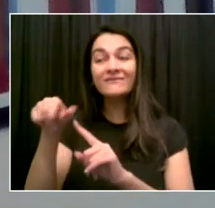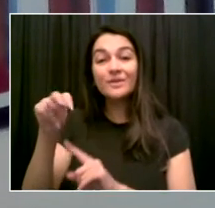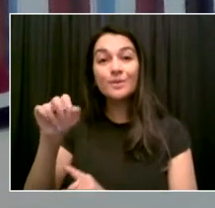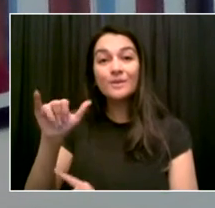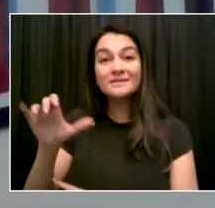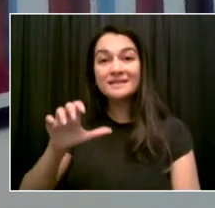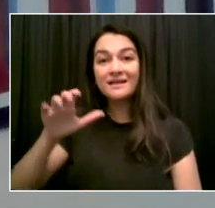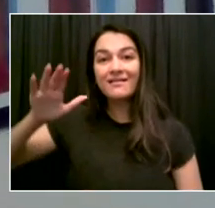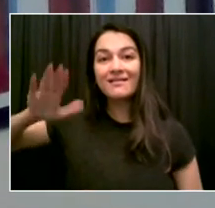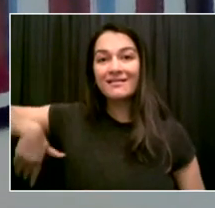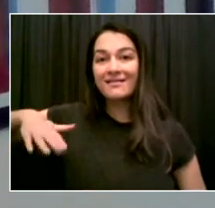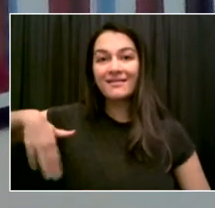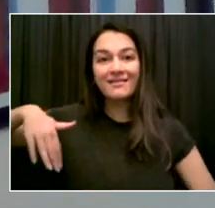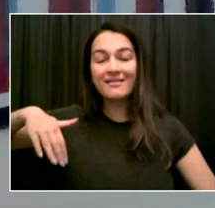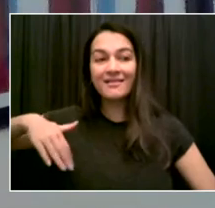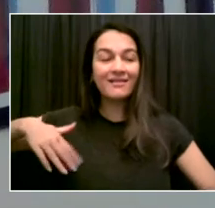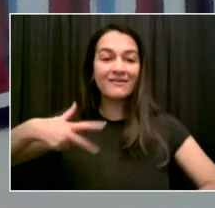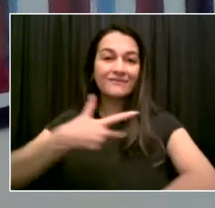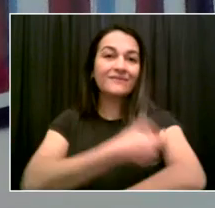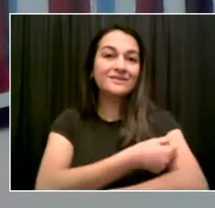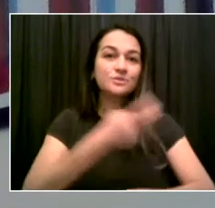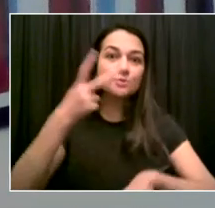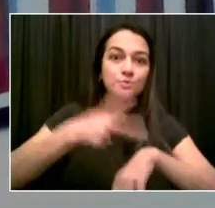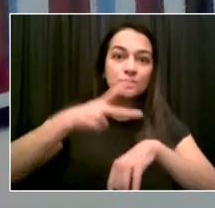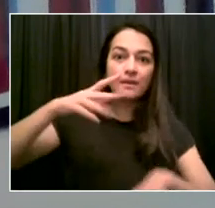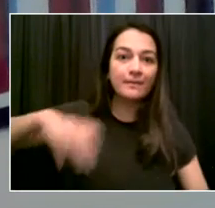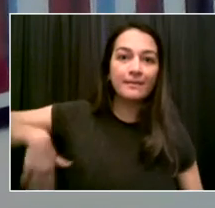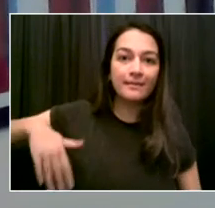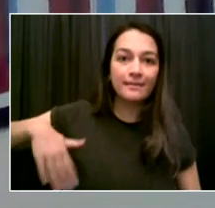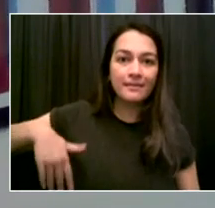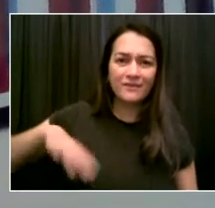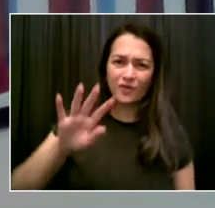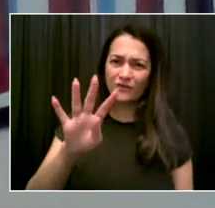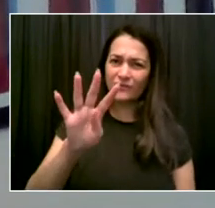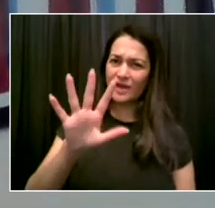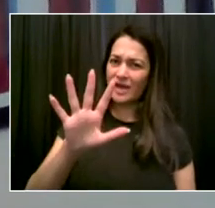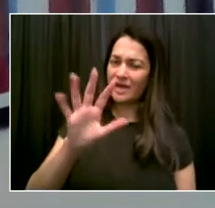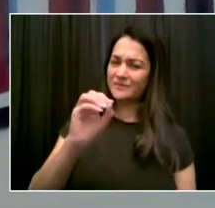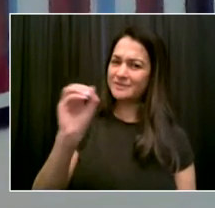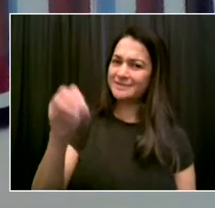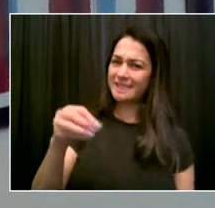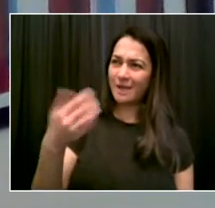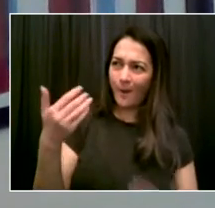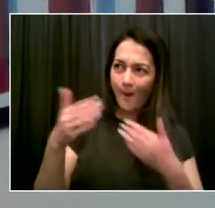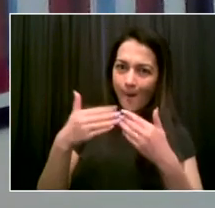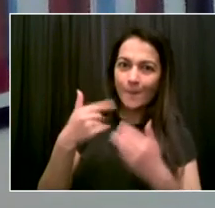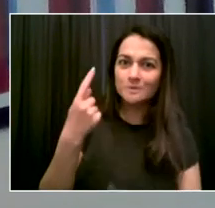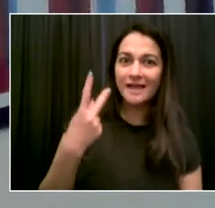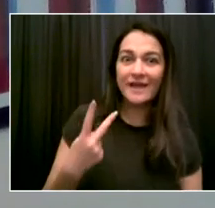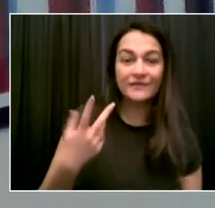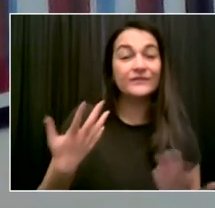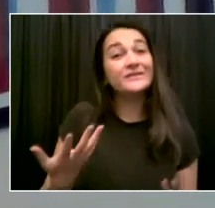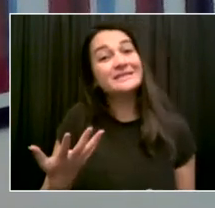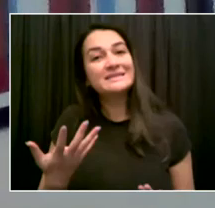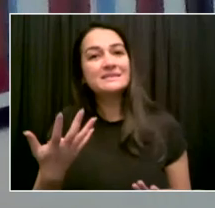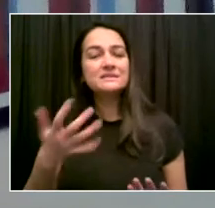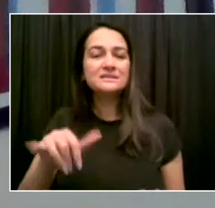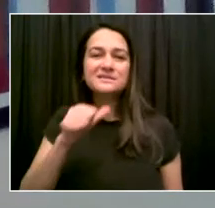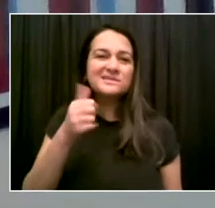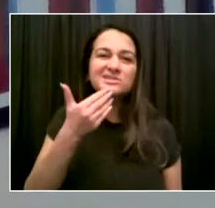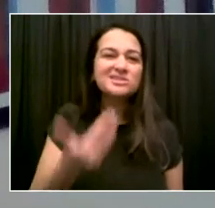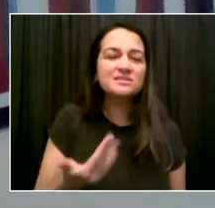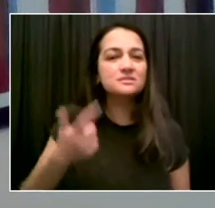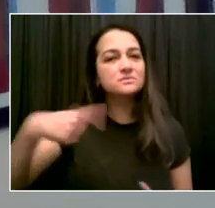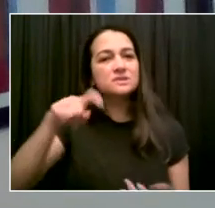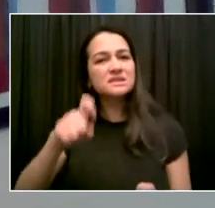to spread. And so this measure will make indoor settings where people are likely to take their masks off. They're likely to be close